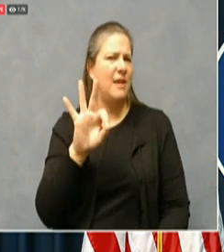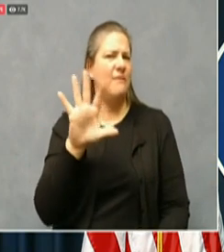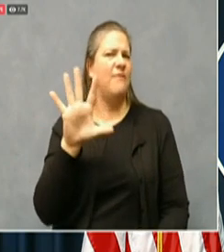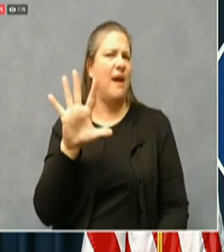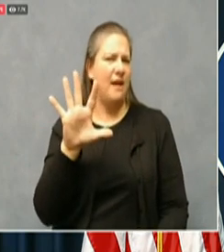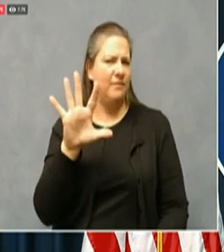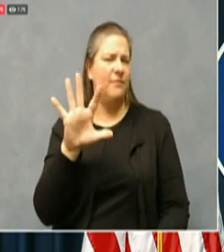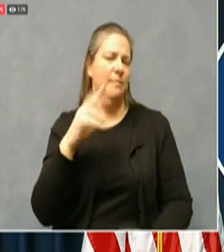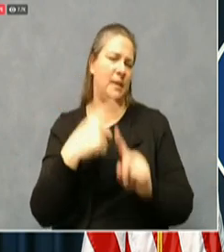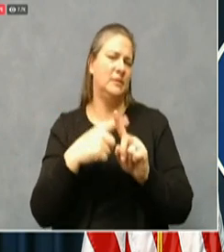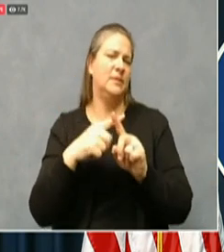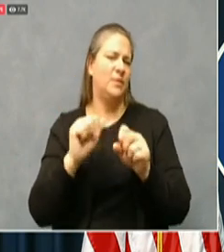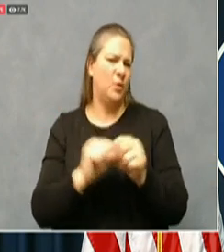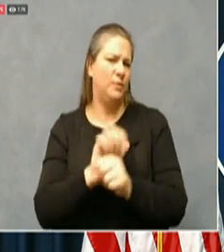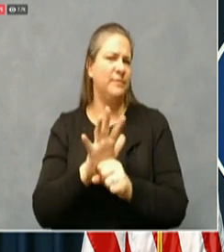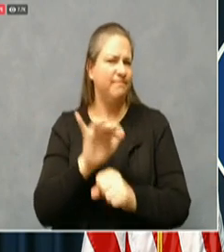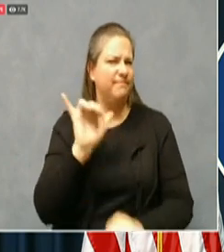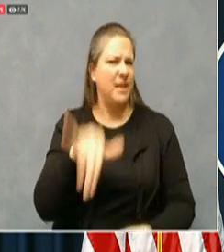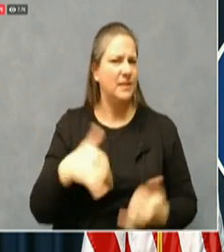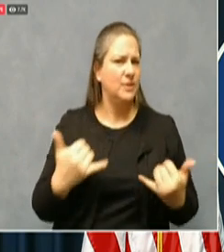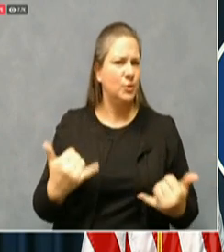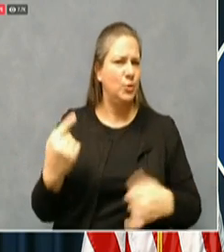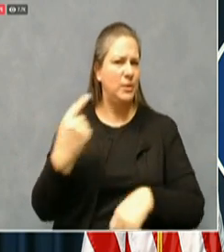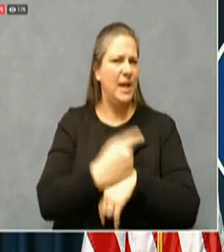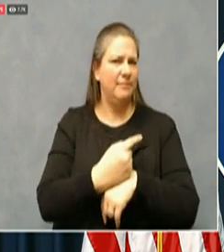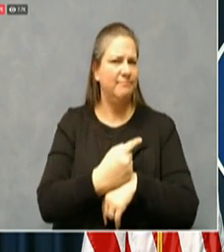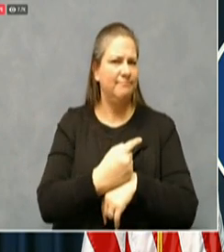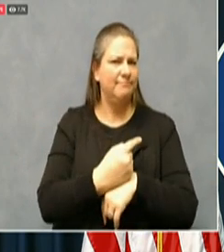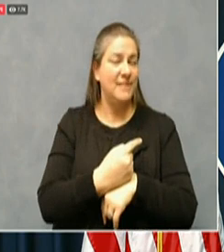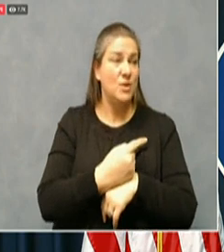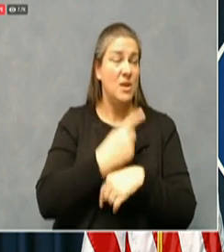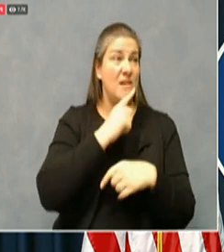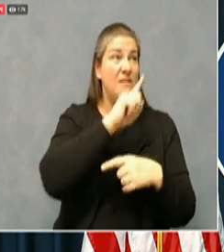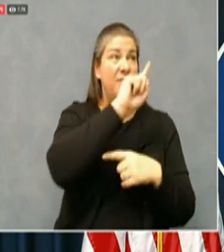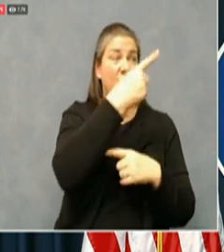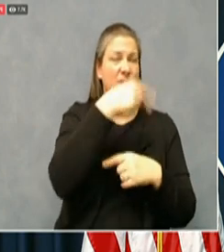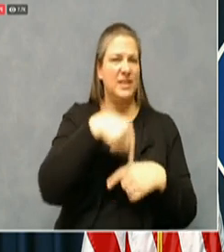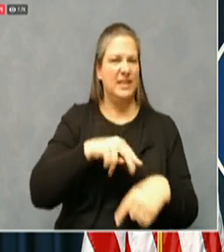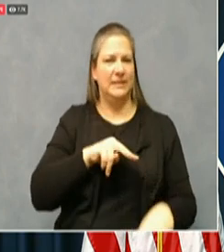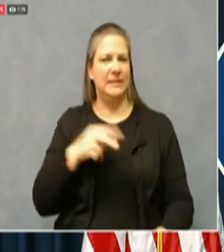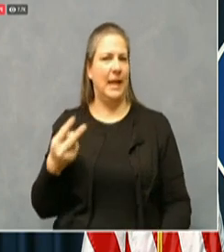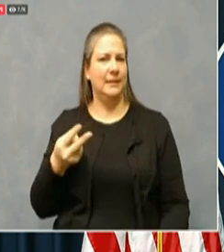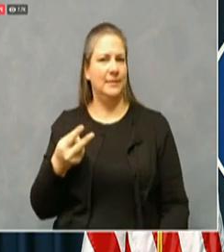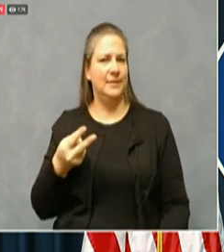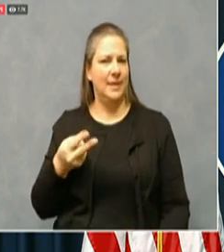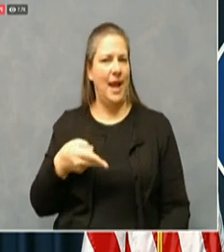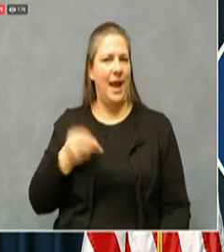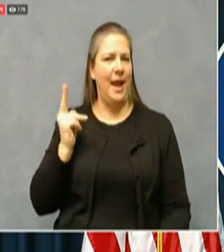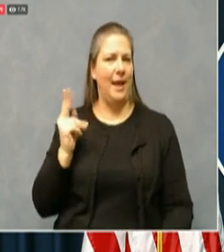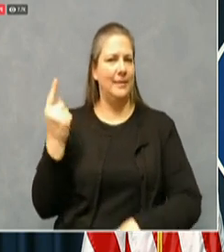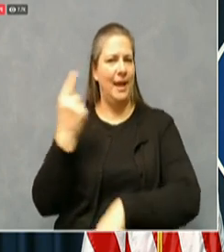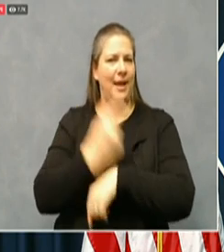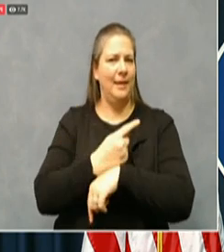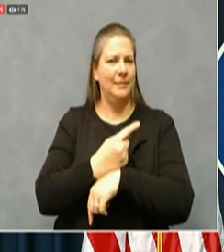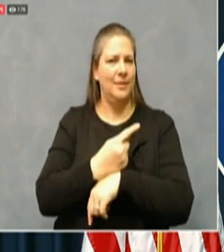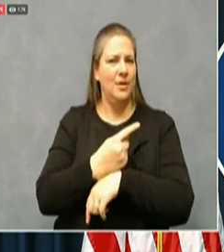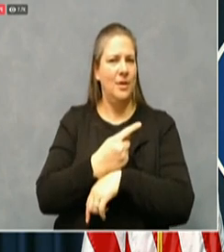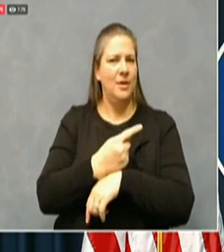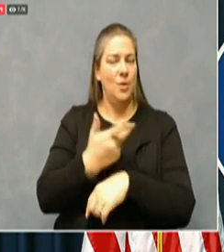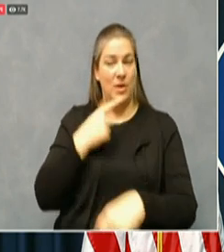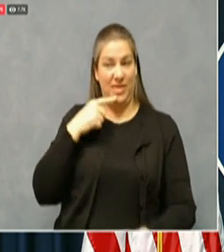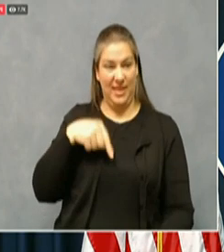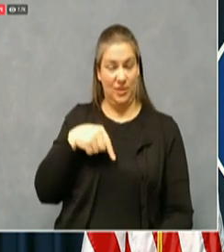coronavirus. That is our second highest day that we have ever had. It's the highest Thursday that we've had.